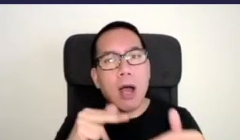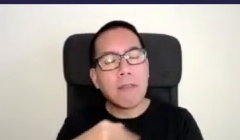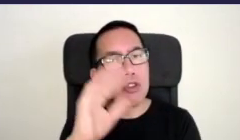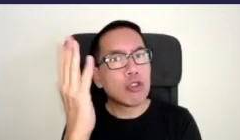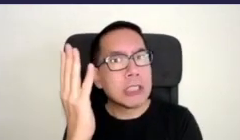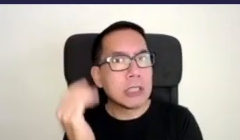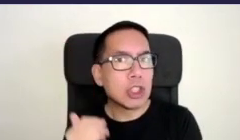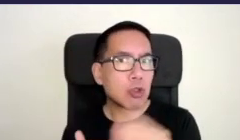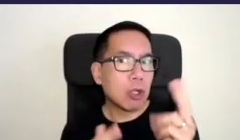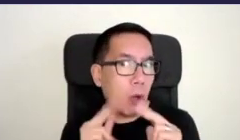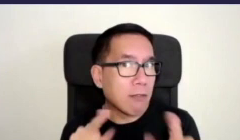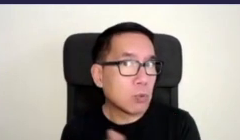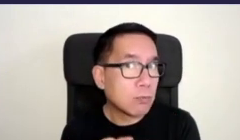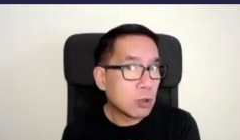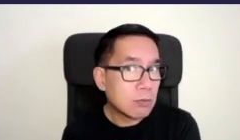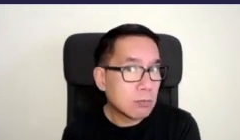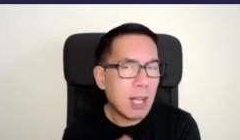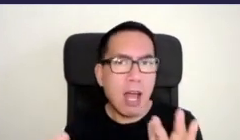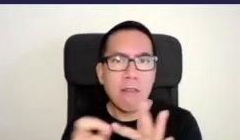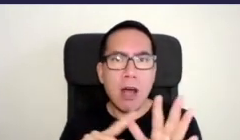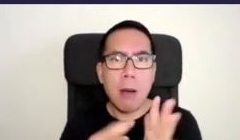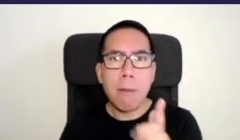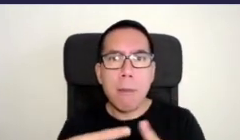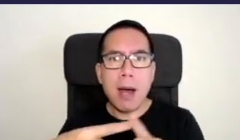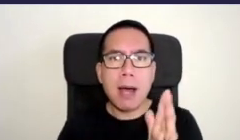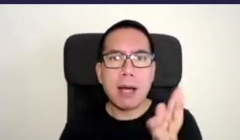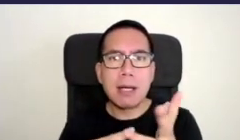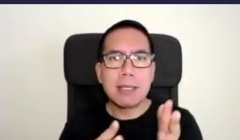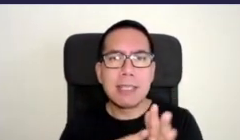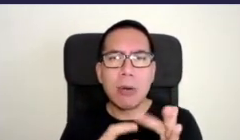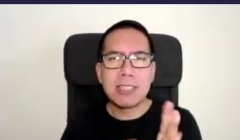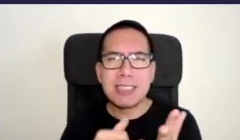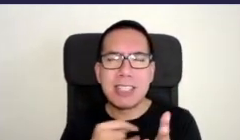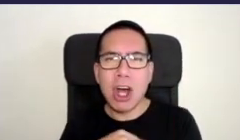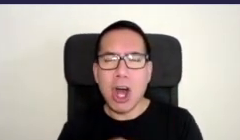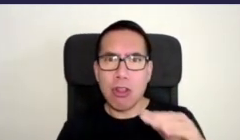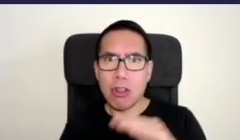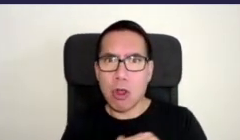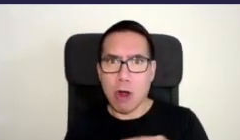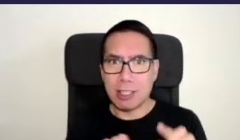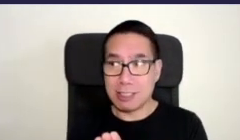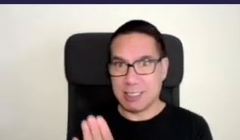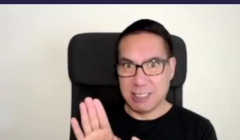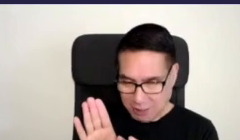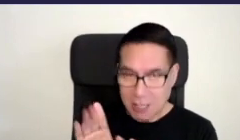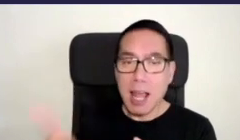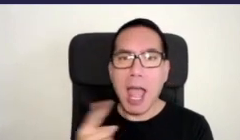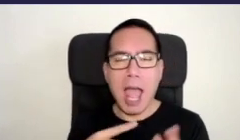we have park towers just up to the right of this garden and we have uniting care